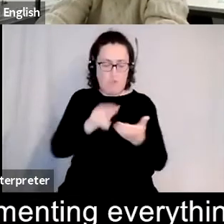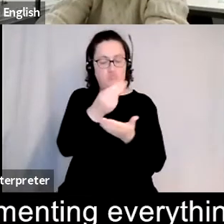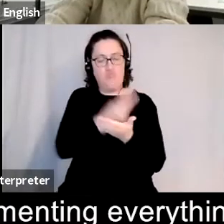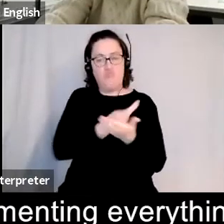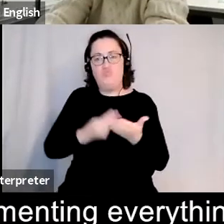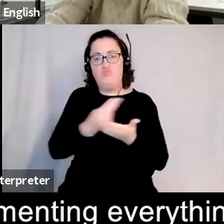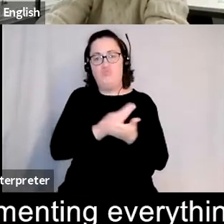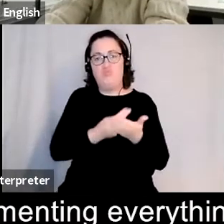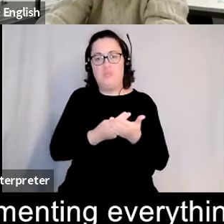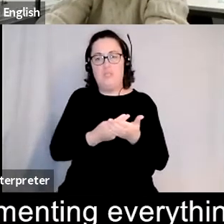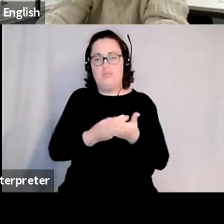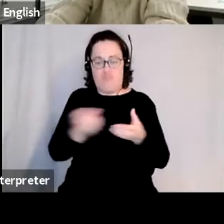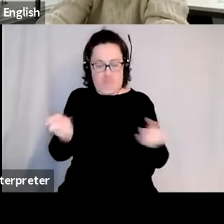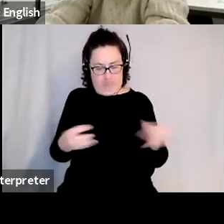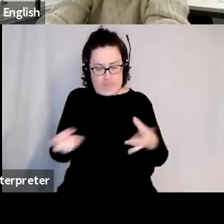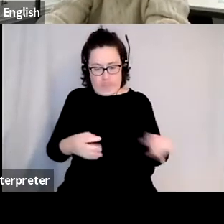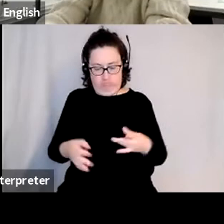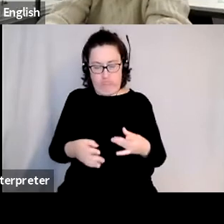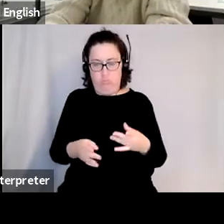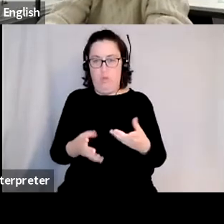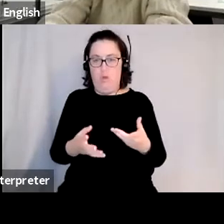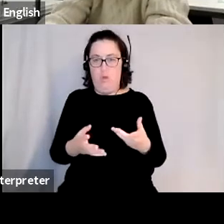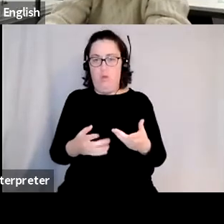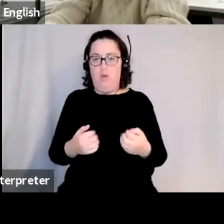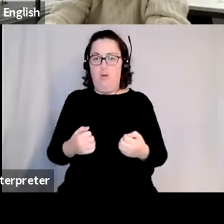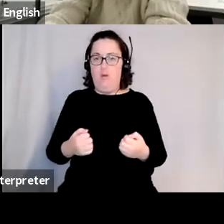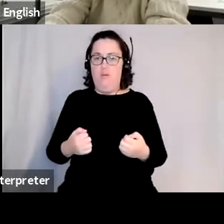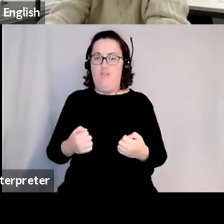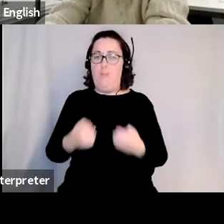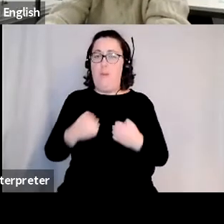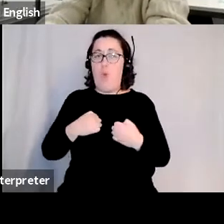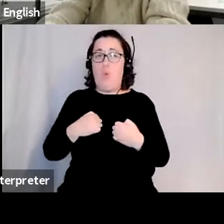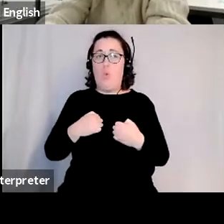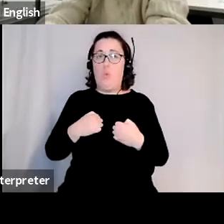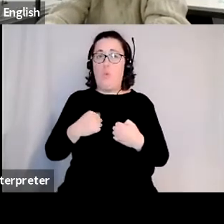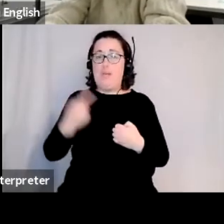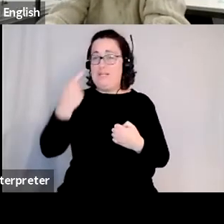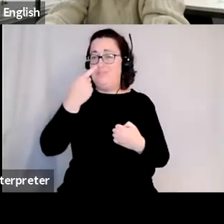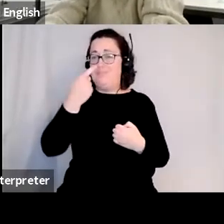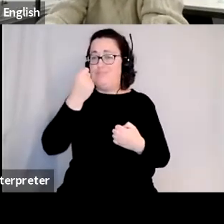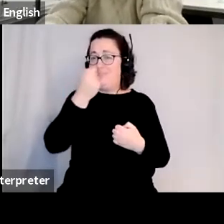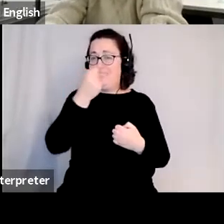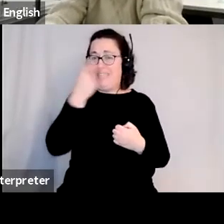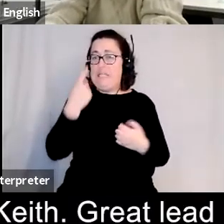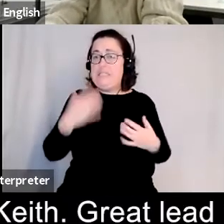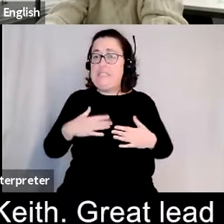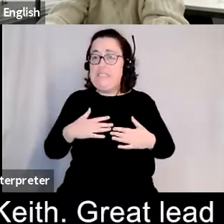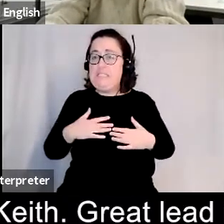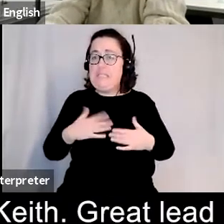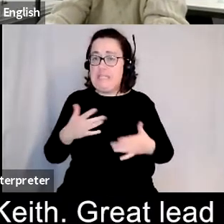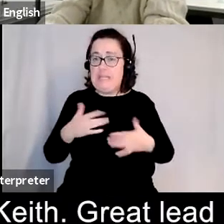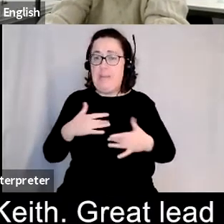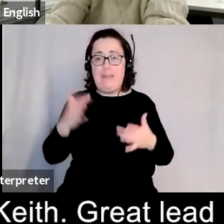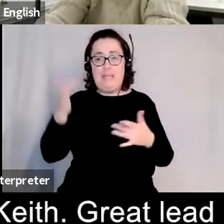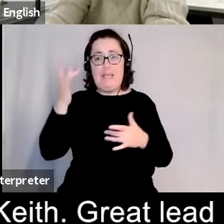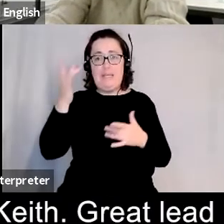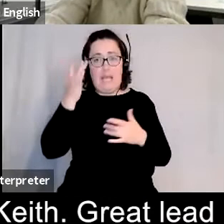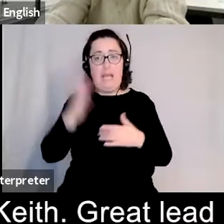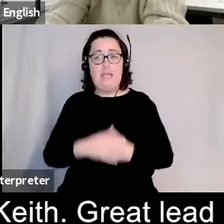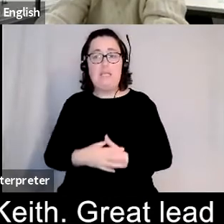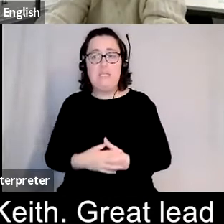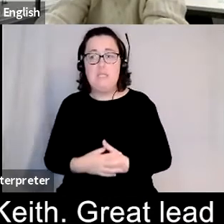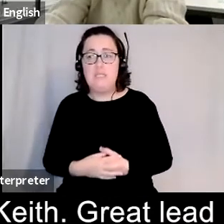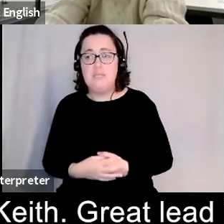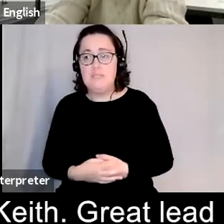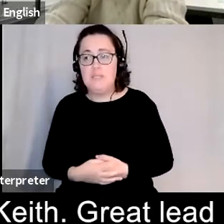scrapping it all together for my own sanity in a way thank you key great